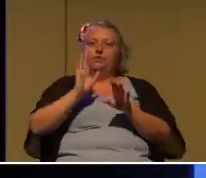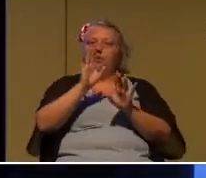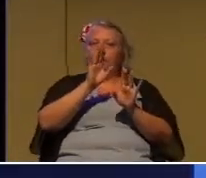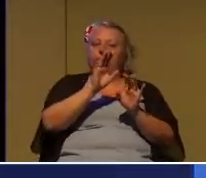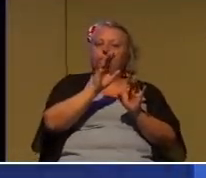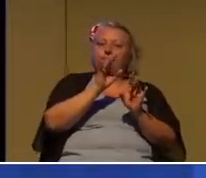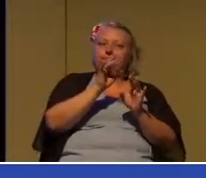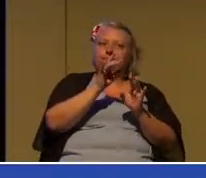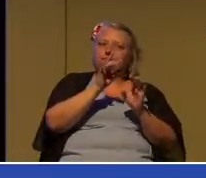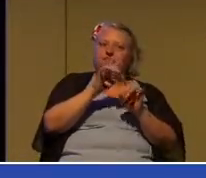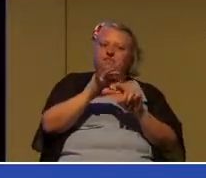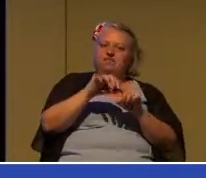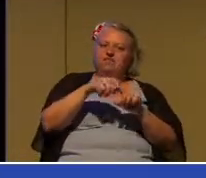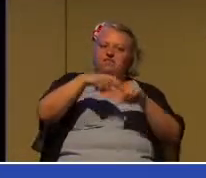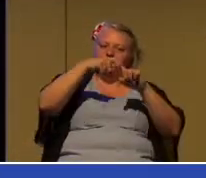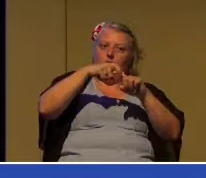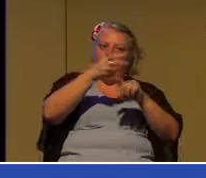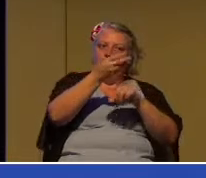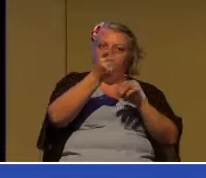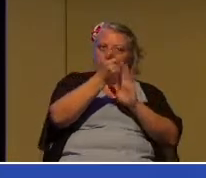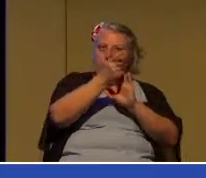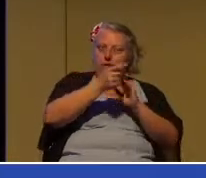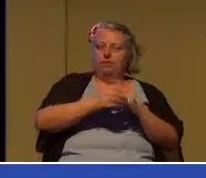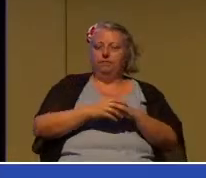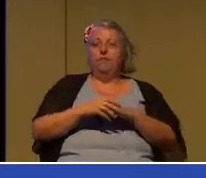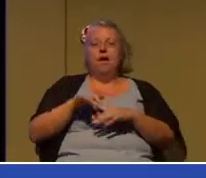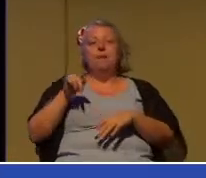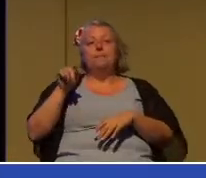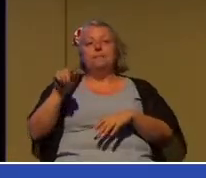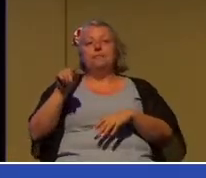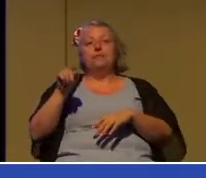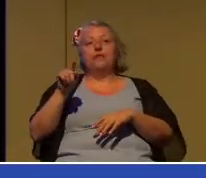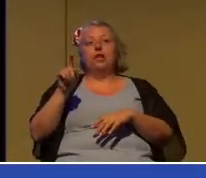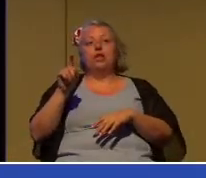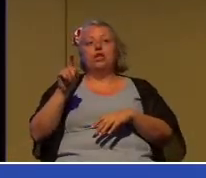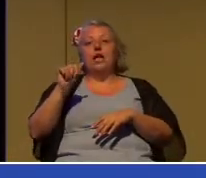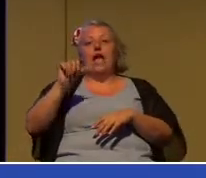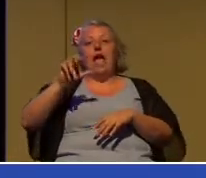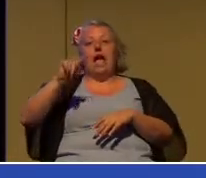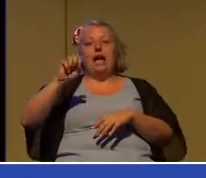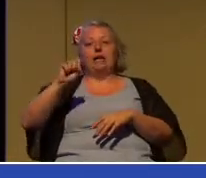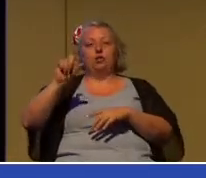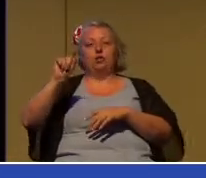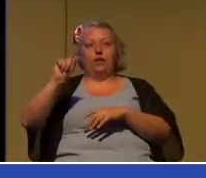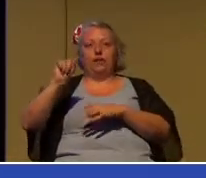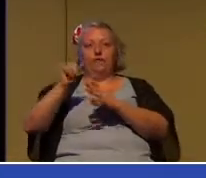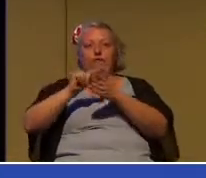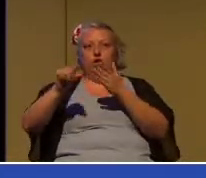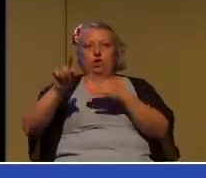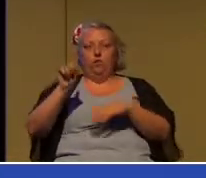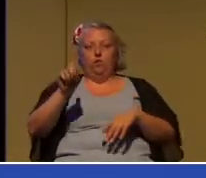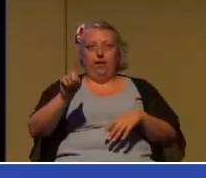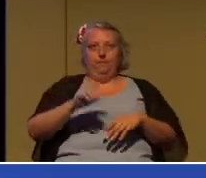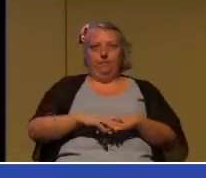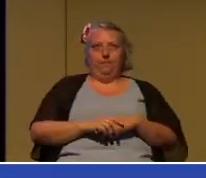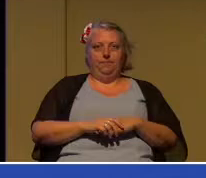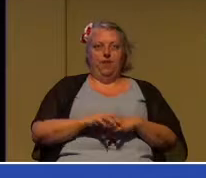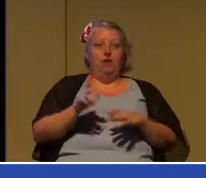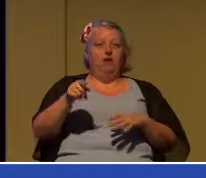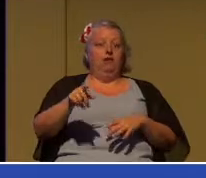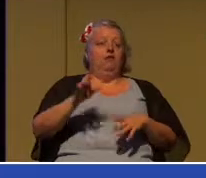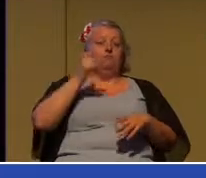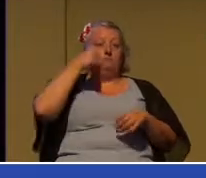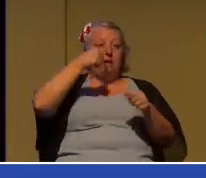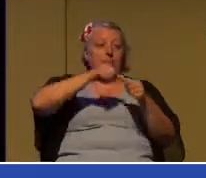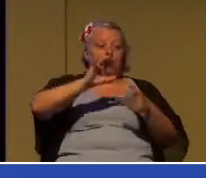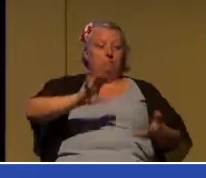a moment or two, but that's where we pick it up reading Acts chapter 20, beginning at verse 1. There was a big riot, you will